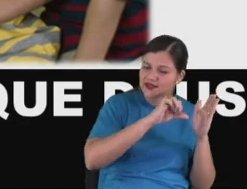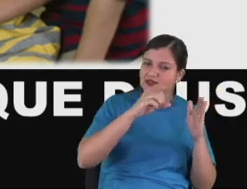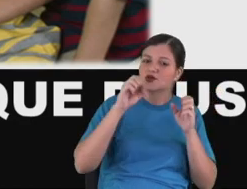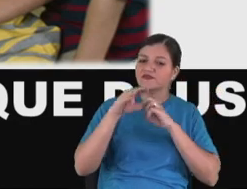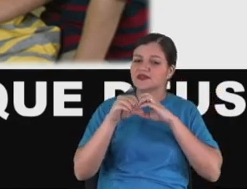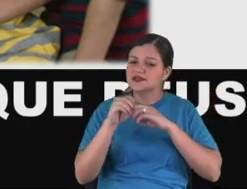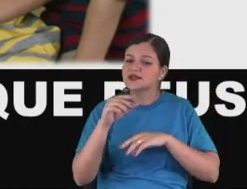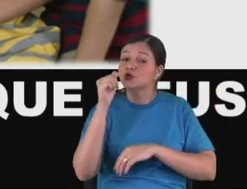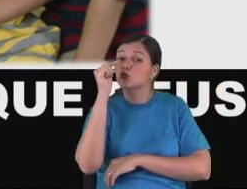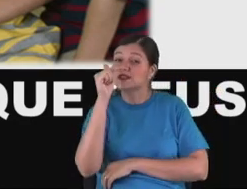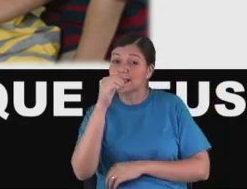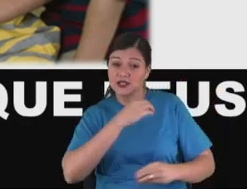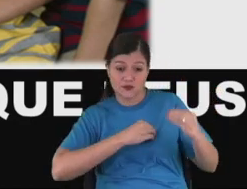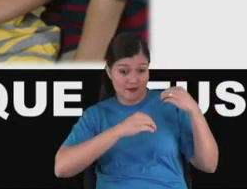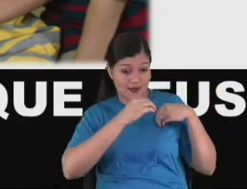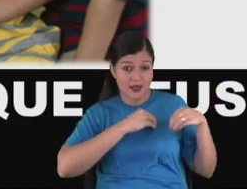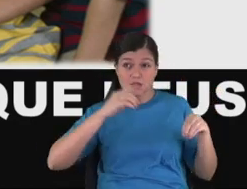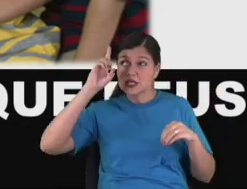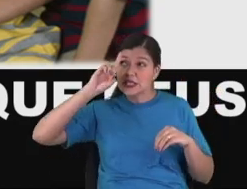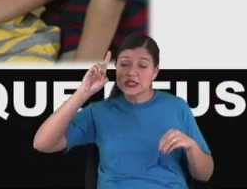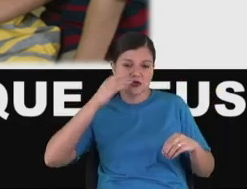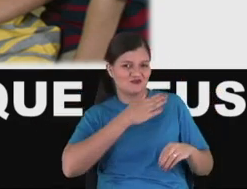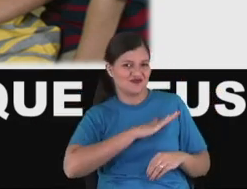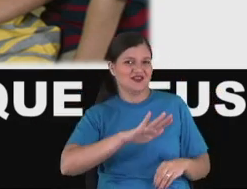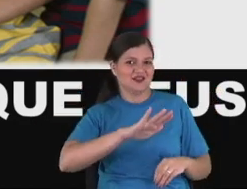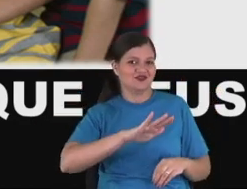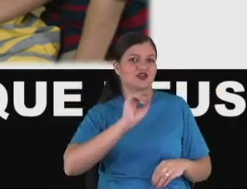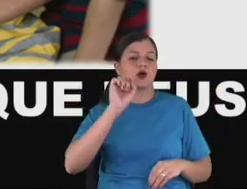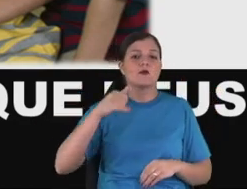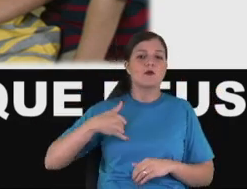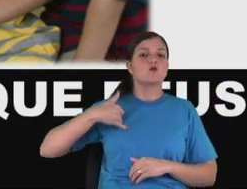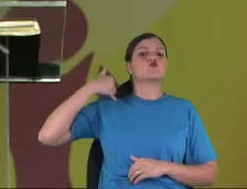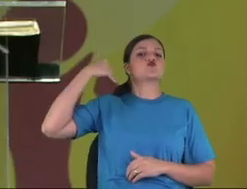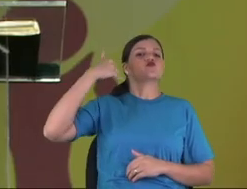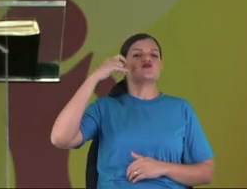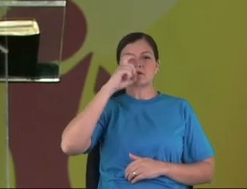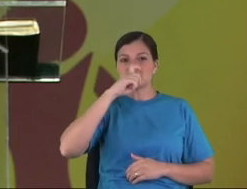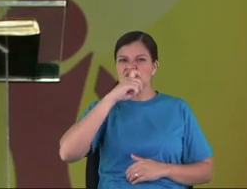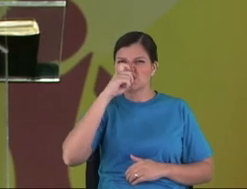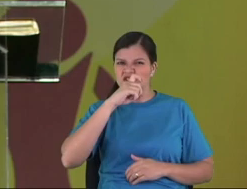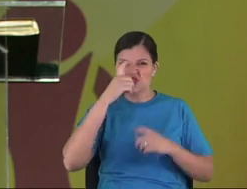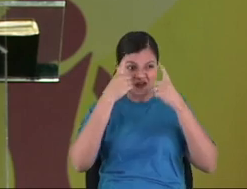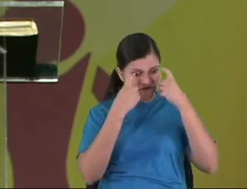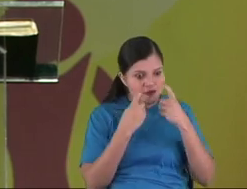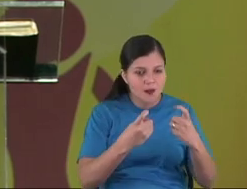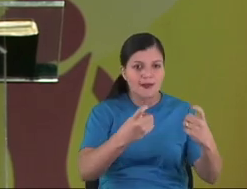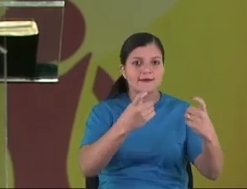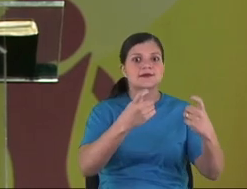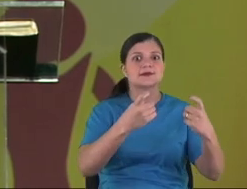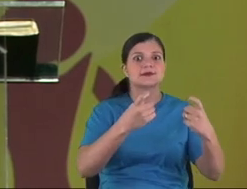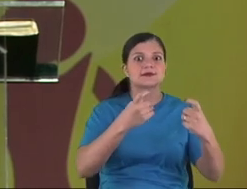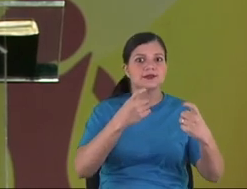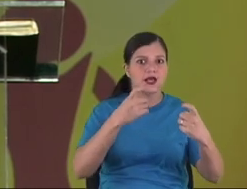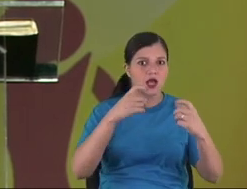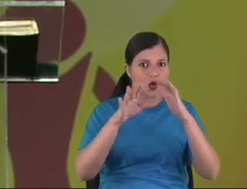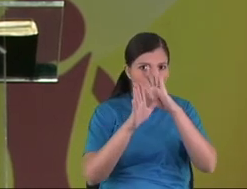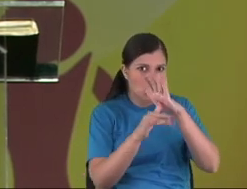God hated. Then they are pride, lie, violence, corruption.